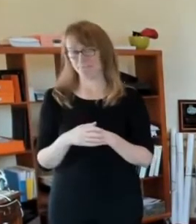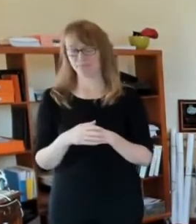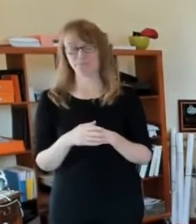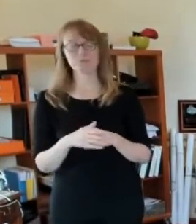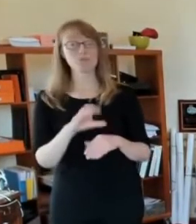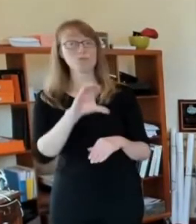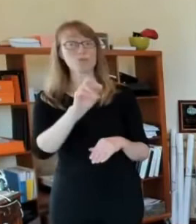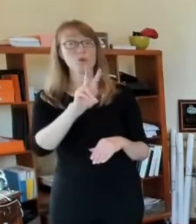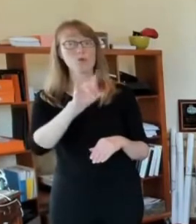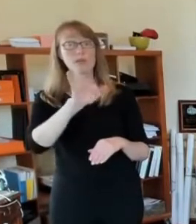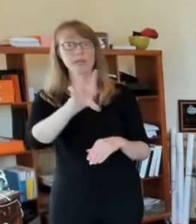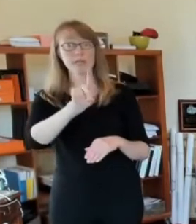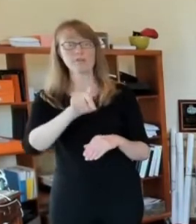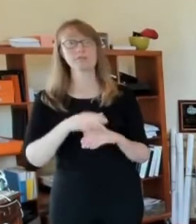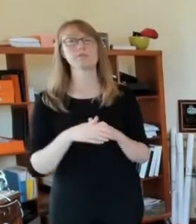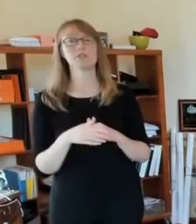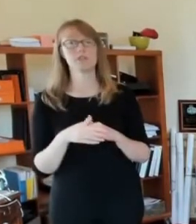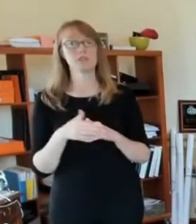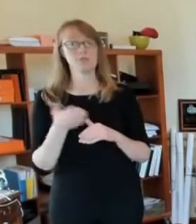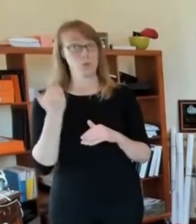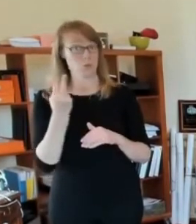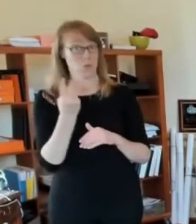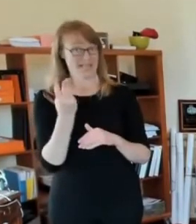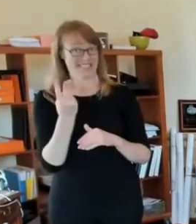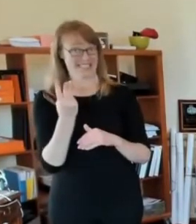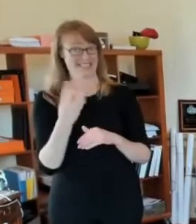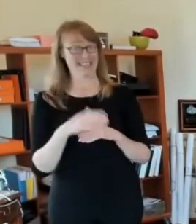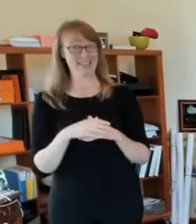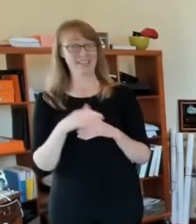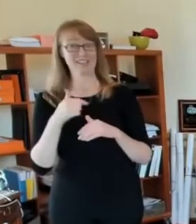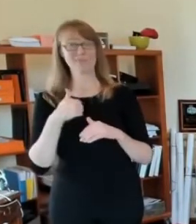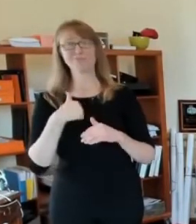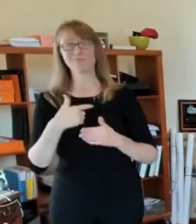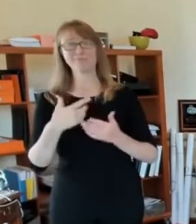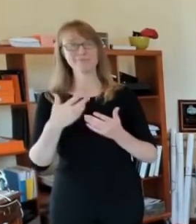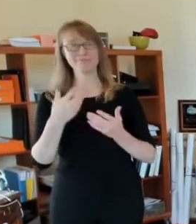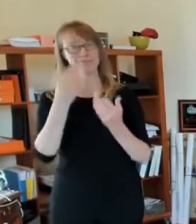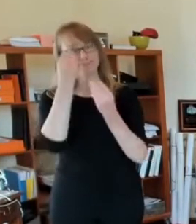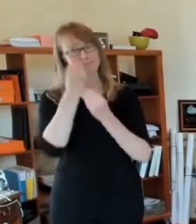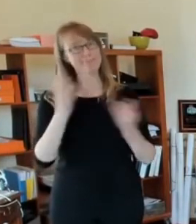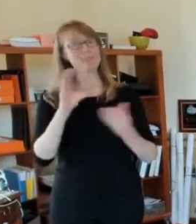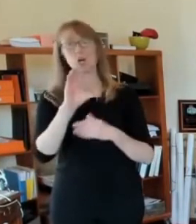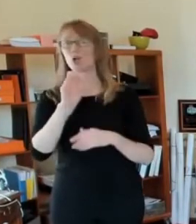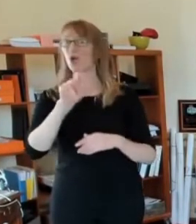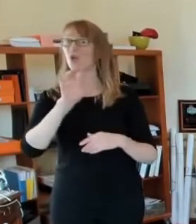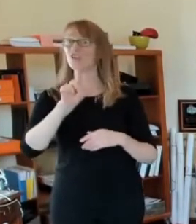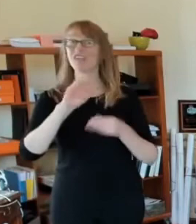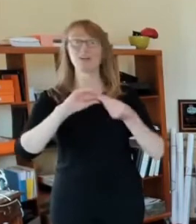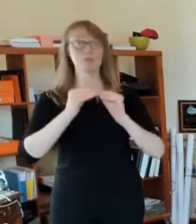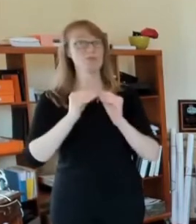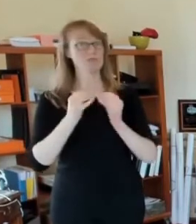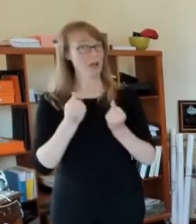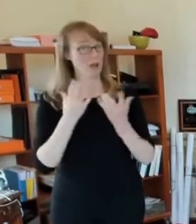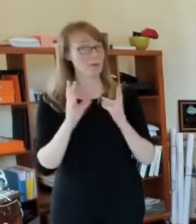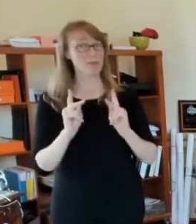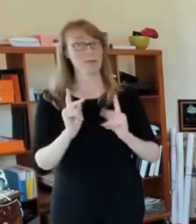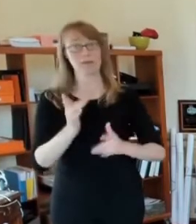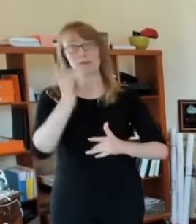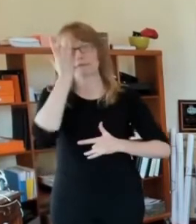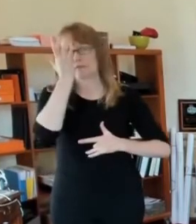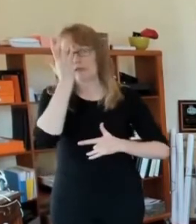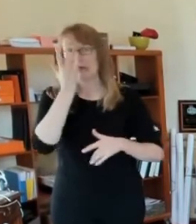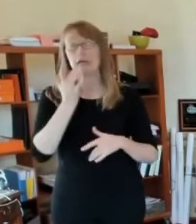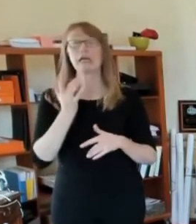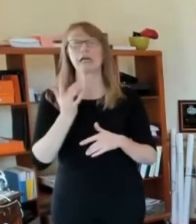on Wednesday, uh, our COVID numbers continue to increase both in the city of St. Louis in terms of